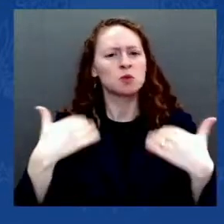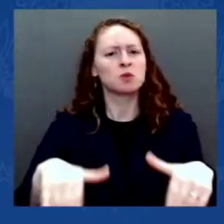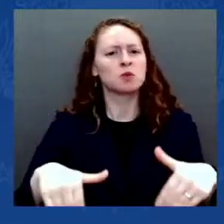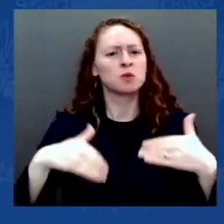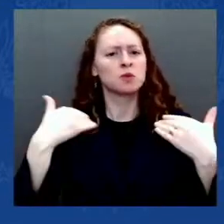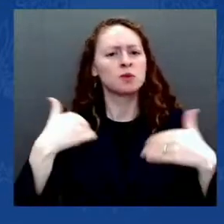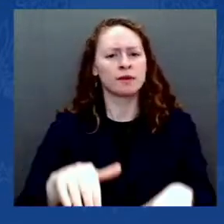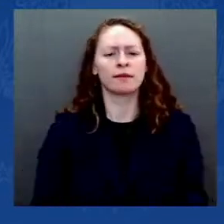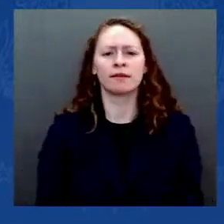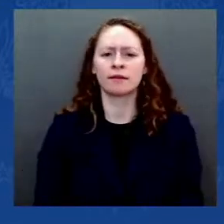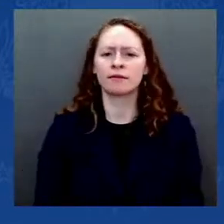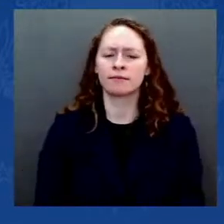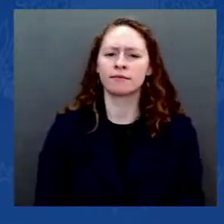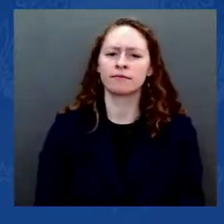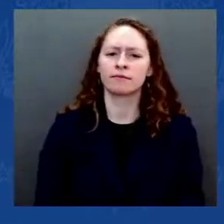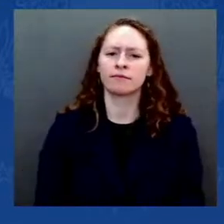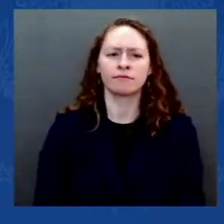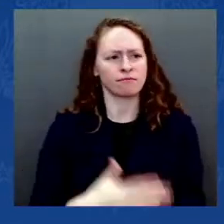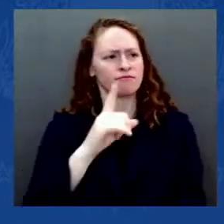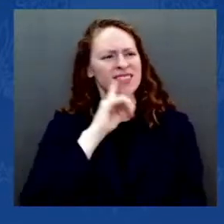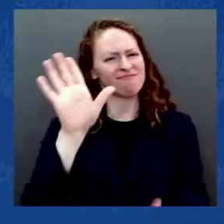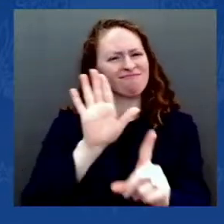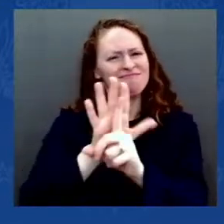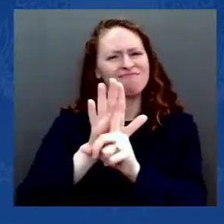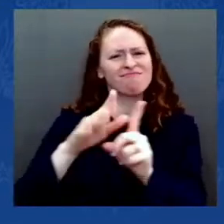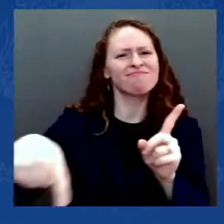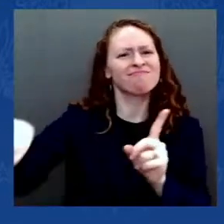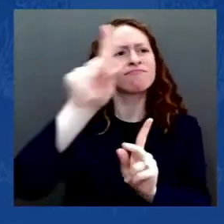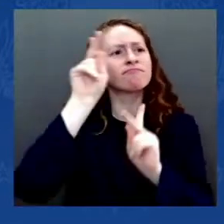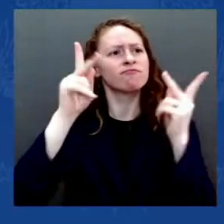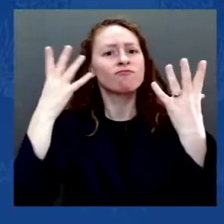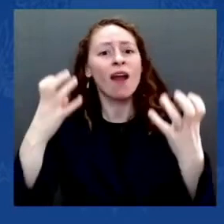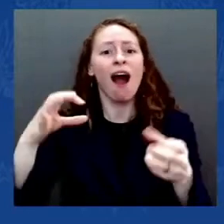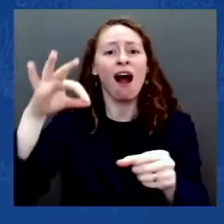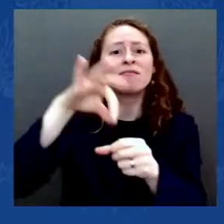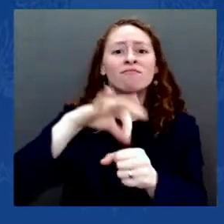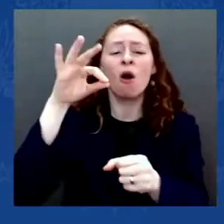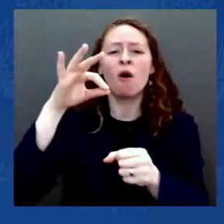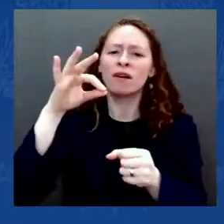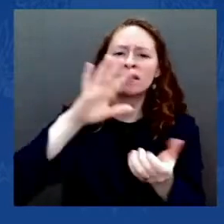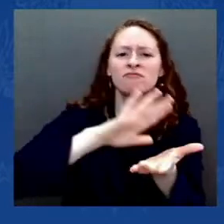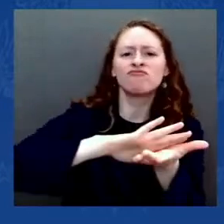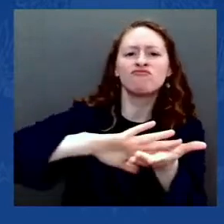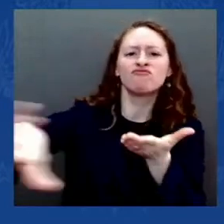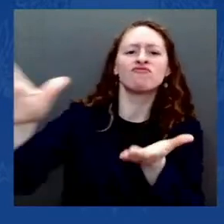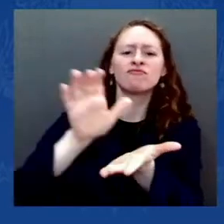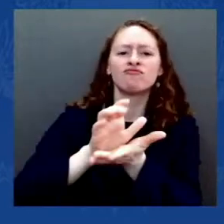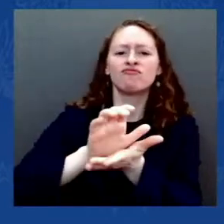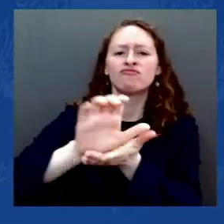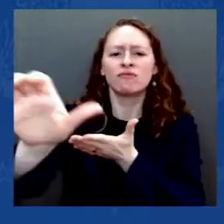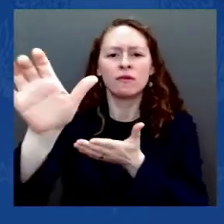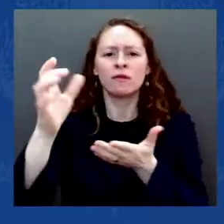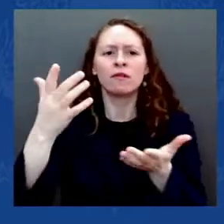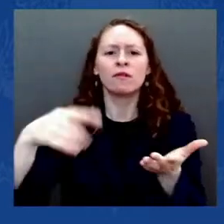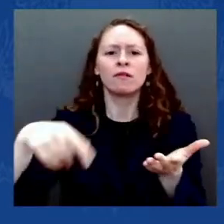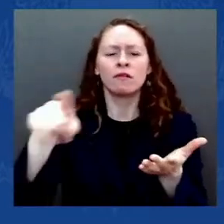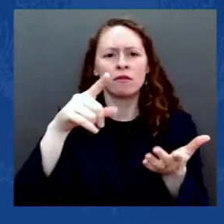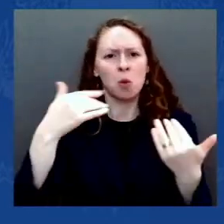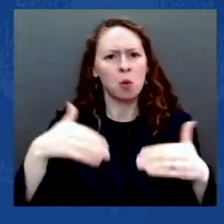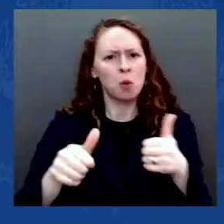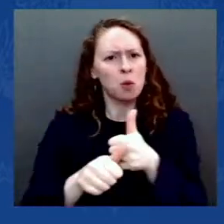the gravest of threats. Outnumbered in the face of a brutal attack, the Capitol Police,